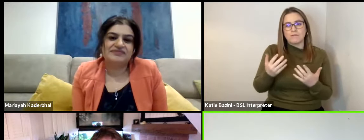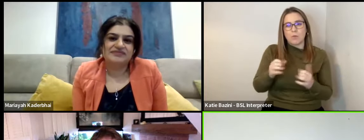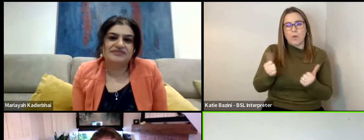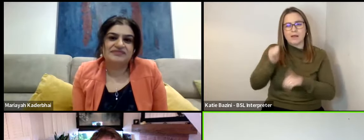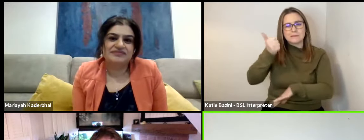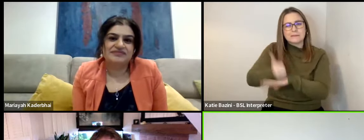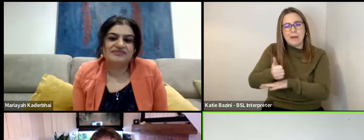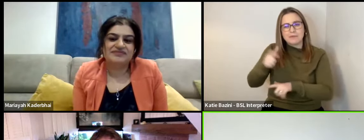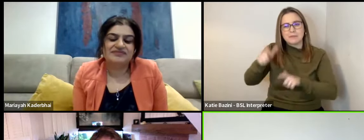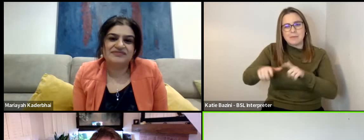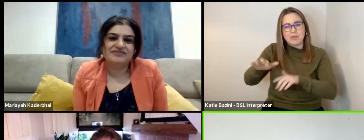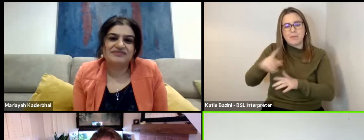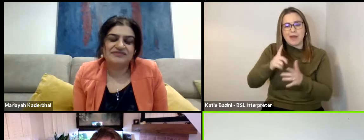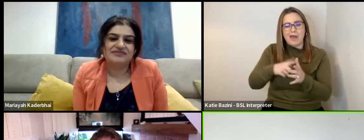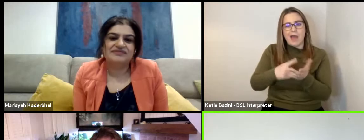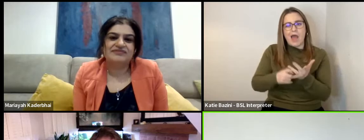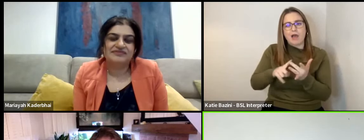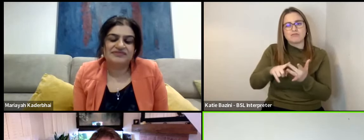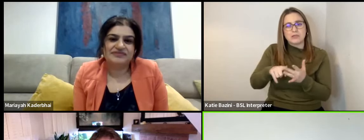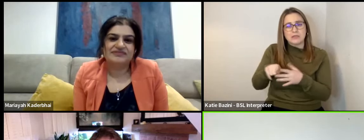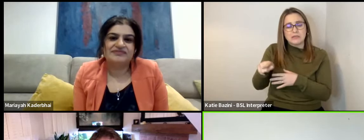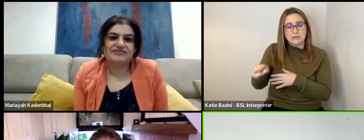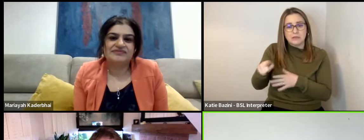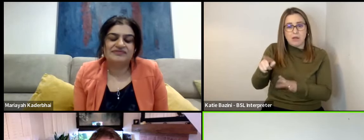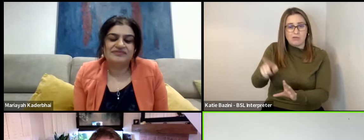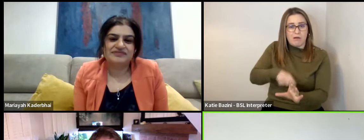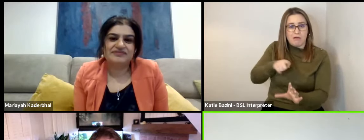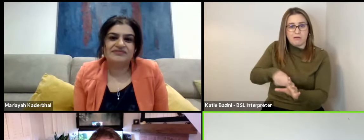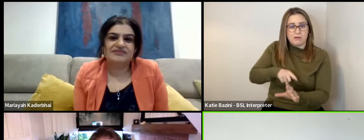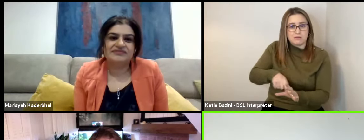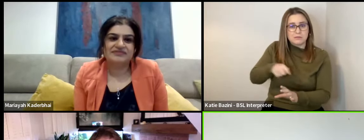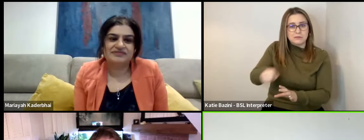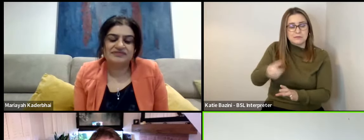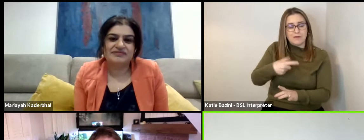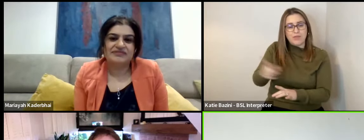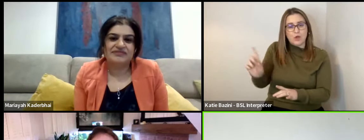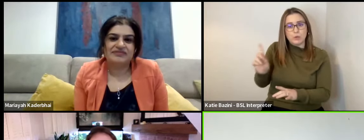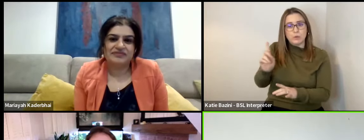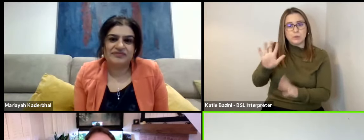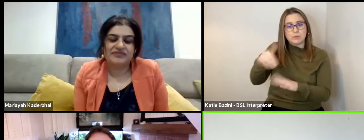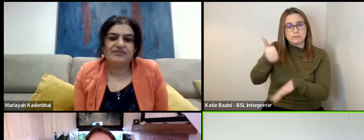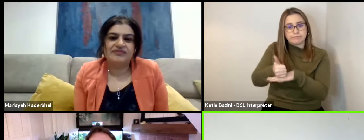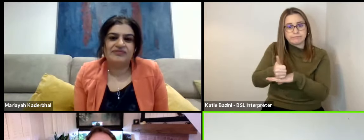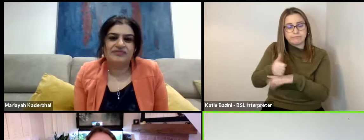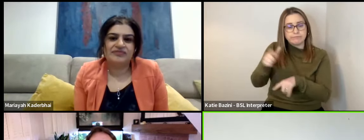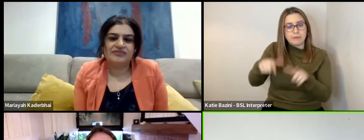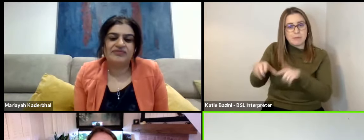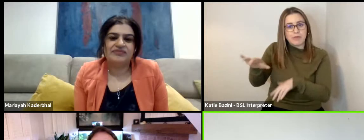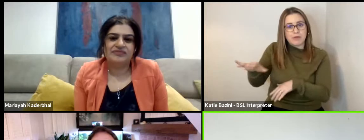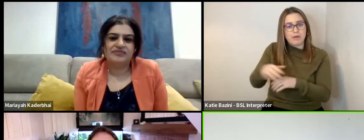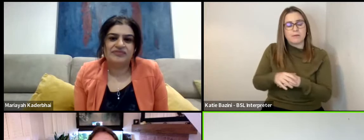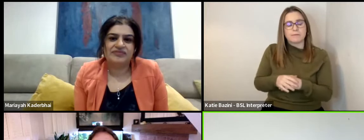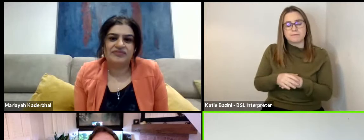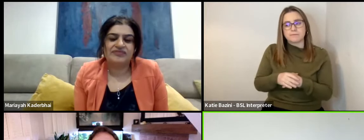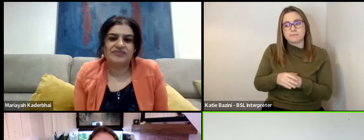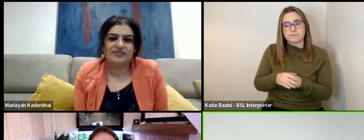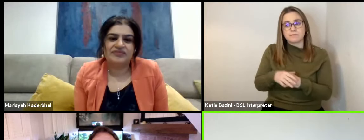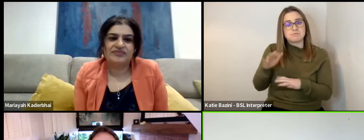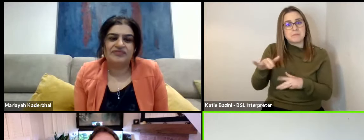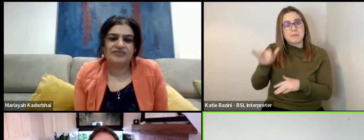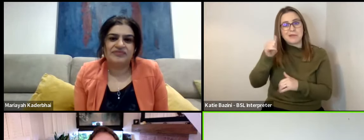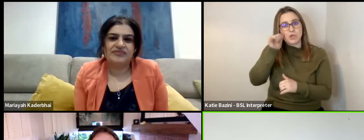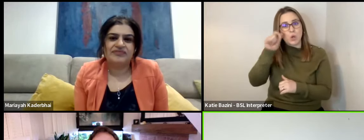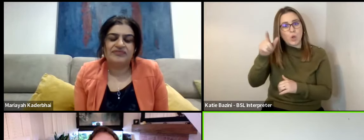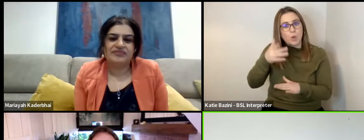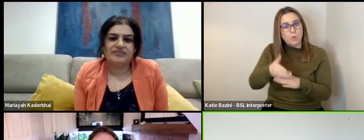people, but I guess Ari is the youngest of those who are established. And people may know her